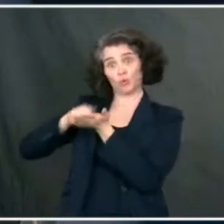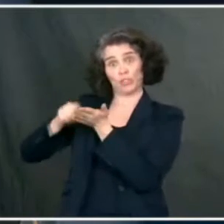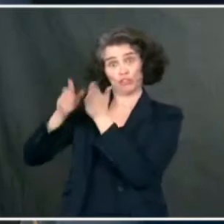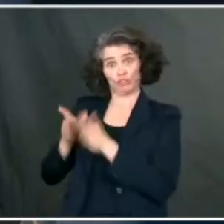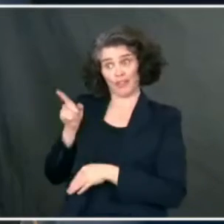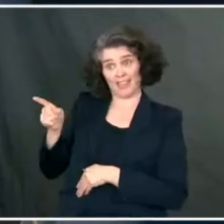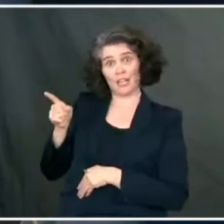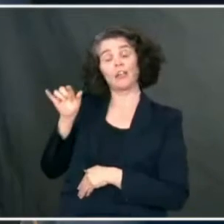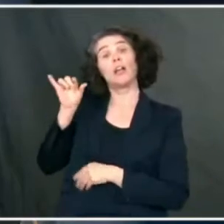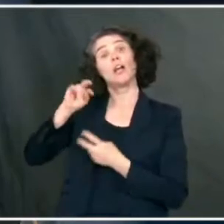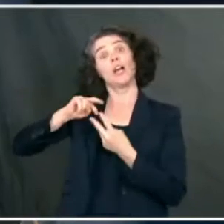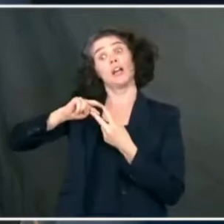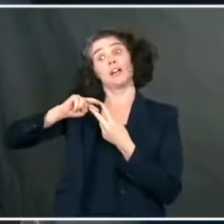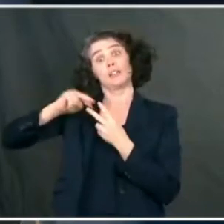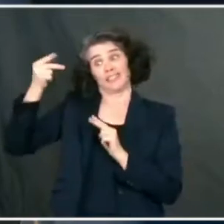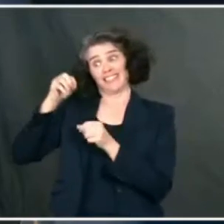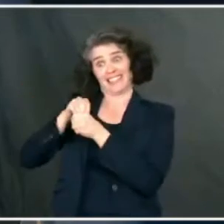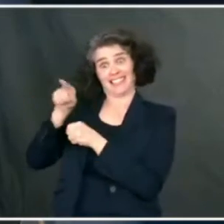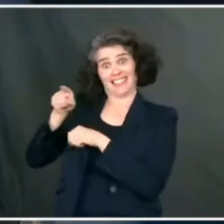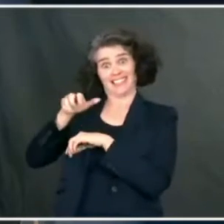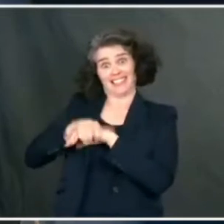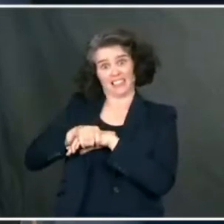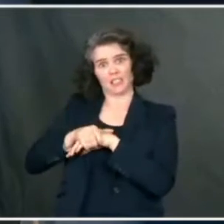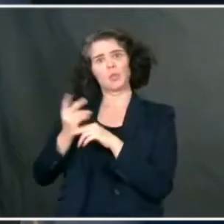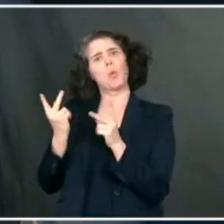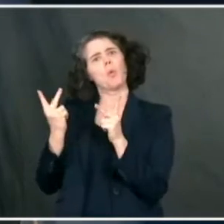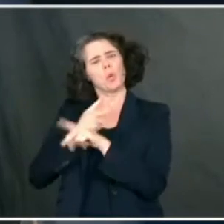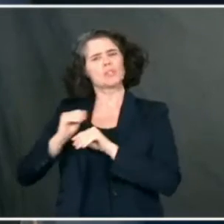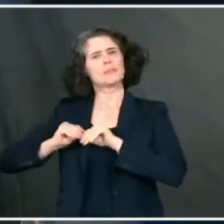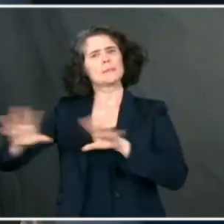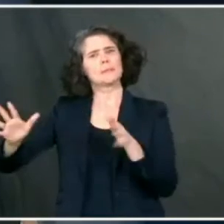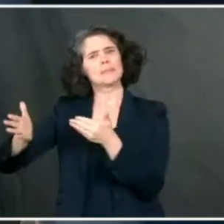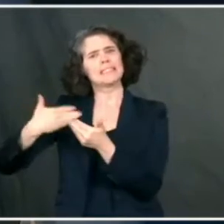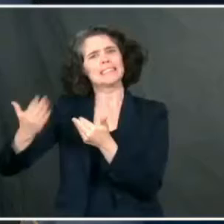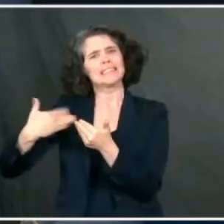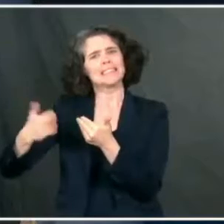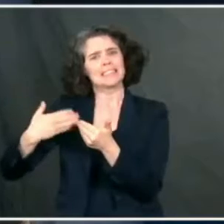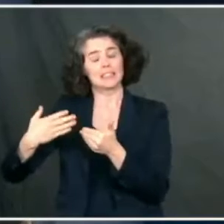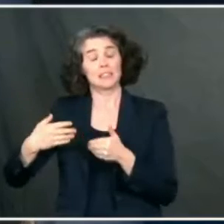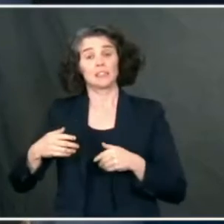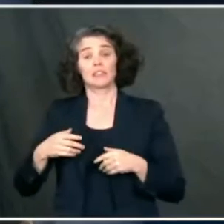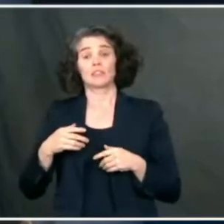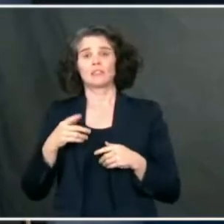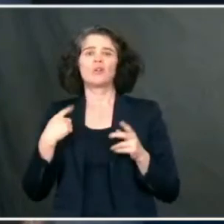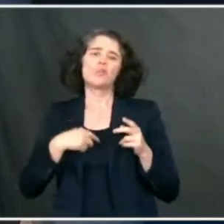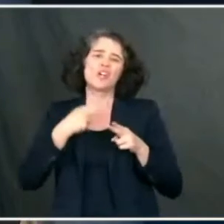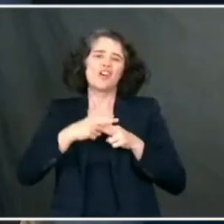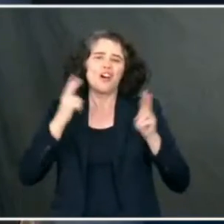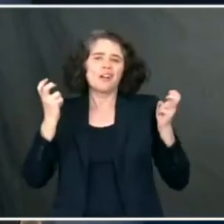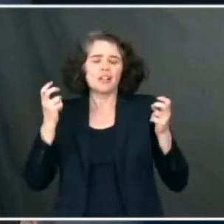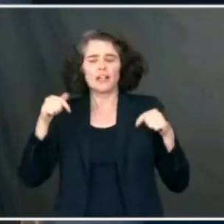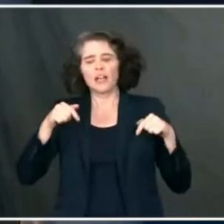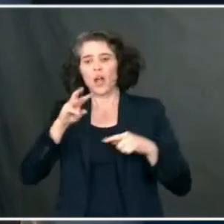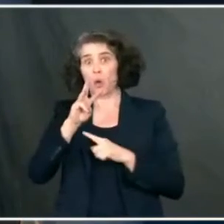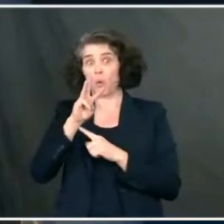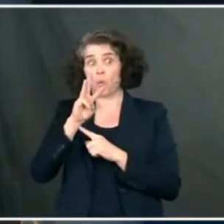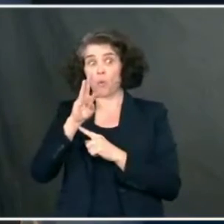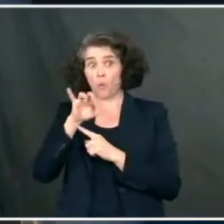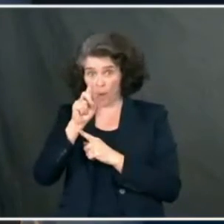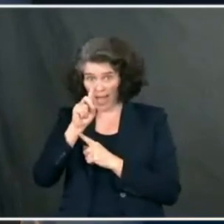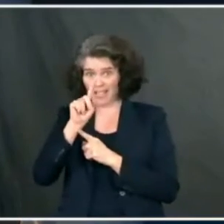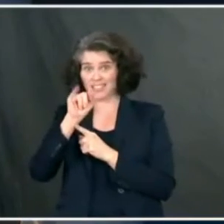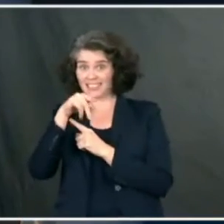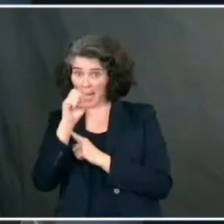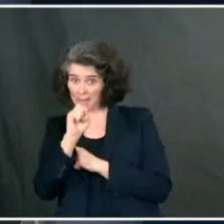appears to have a greater degree of transmissibility, about twice as much as what we call the wild-type original